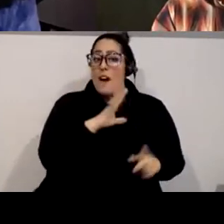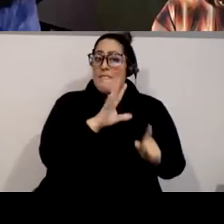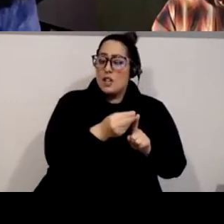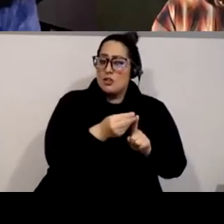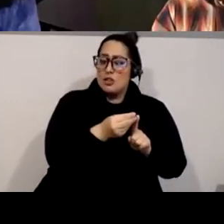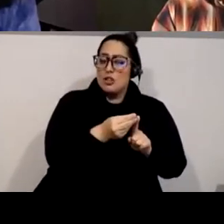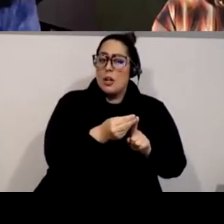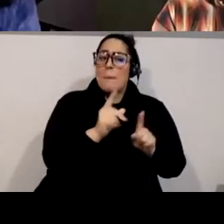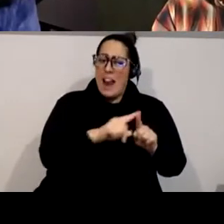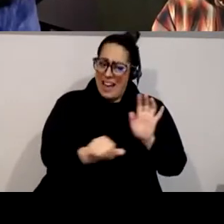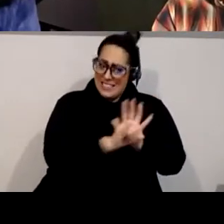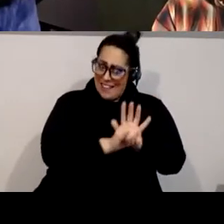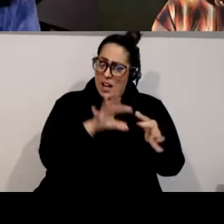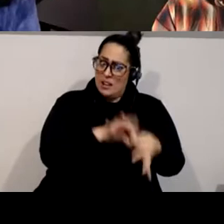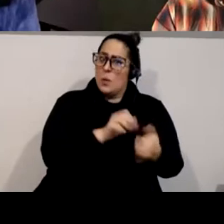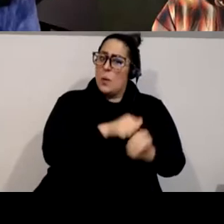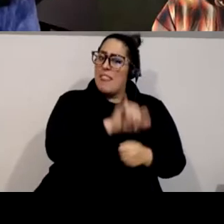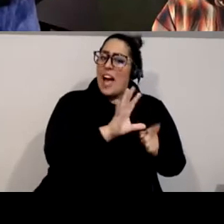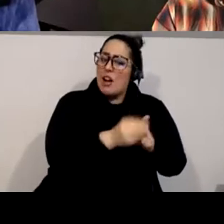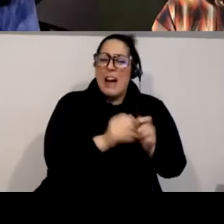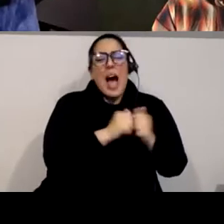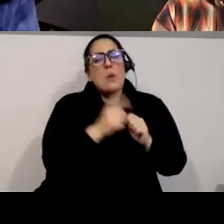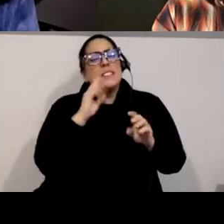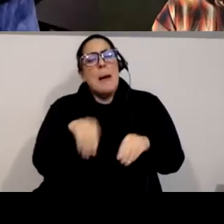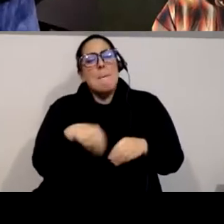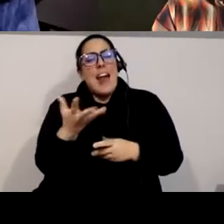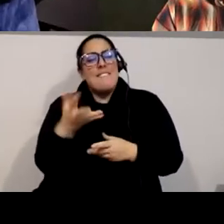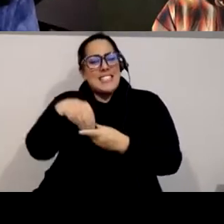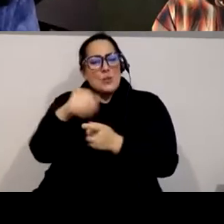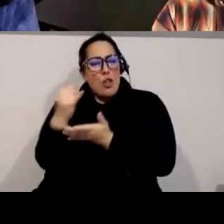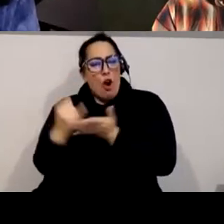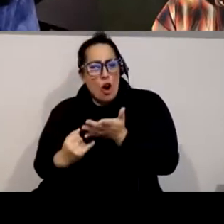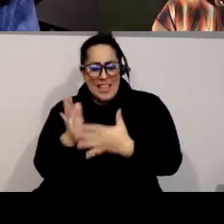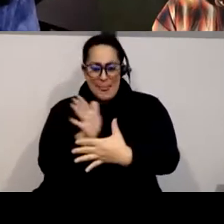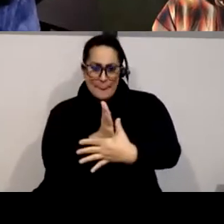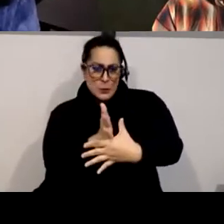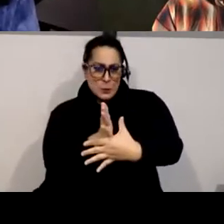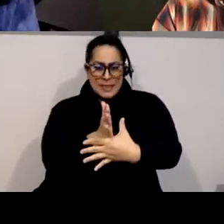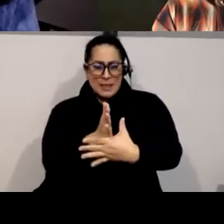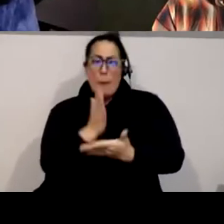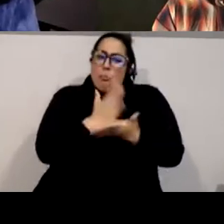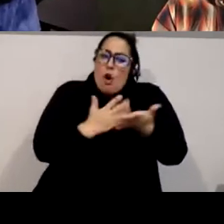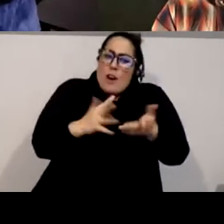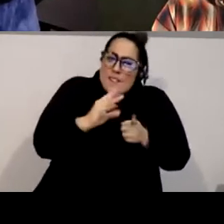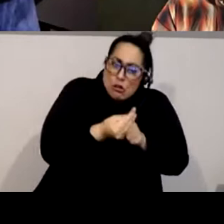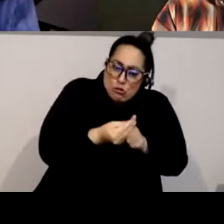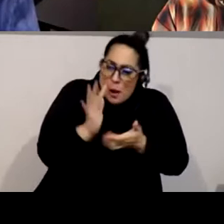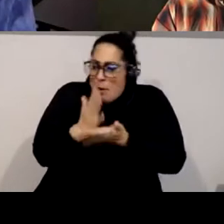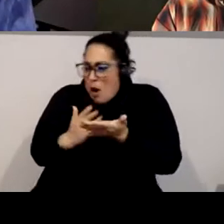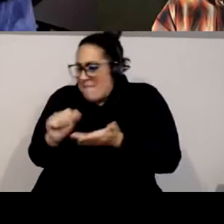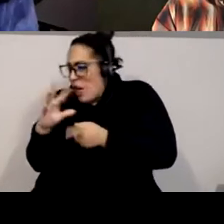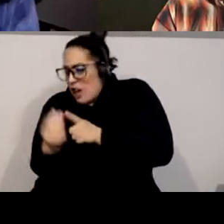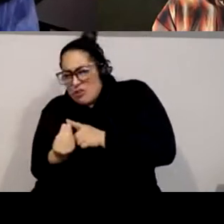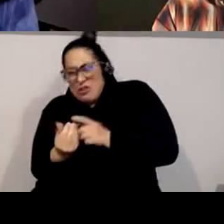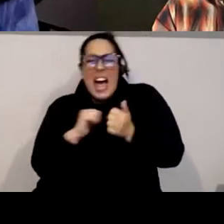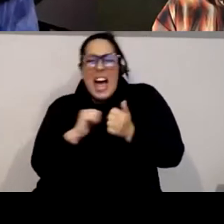manifest in the artist's work and how does one navigate that space and the in-between this context really changes the work itself and how the artist performs